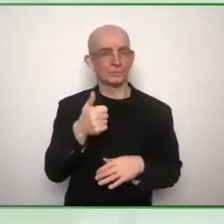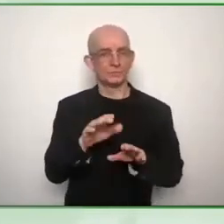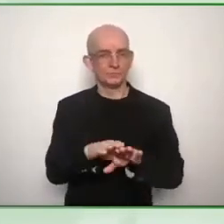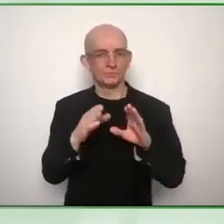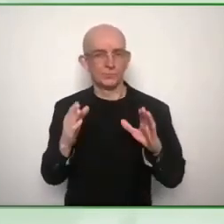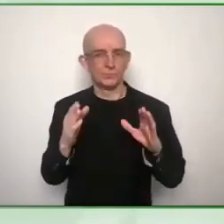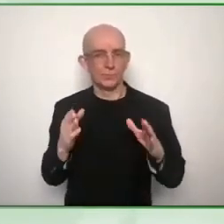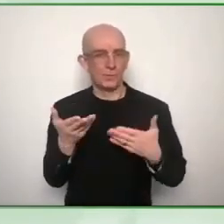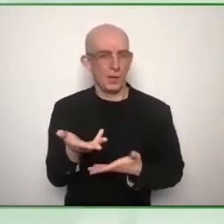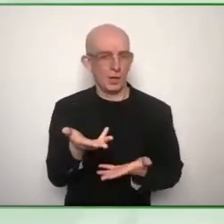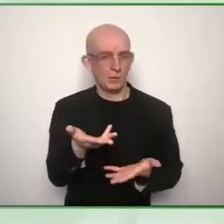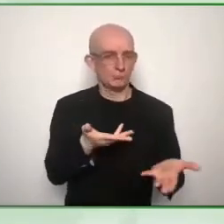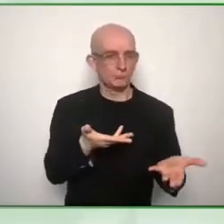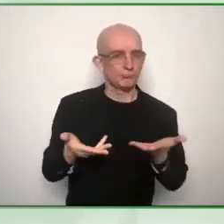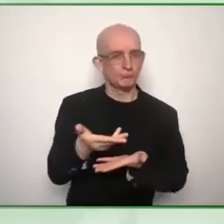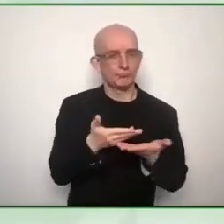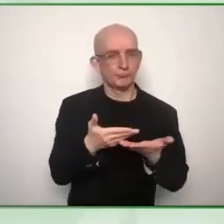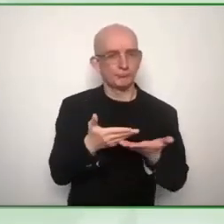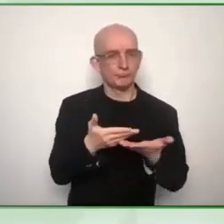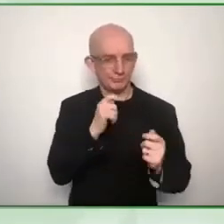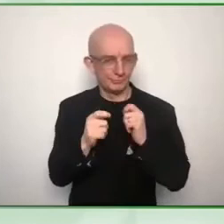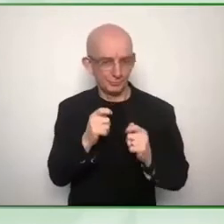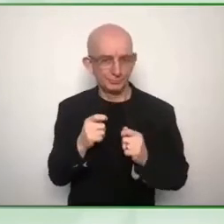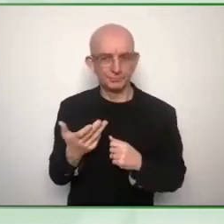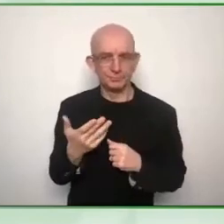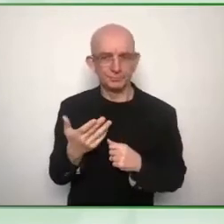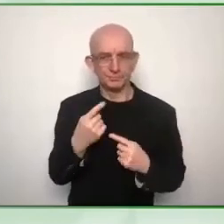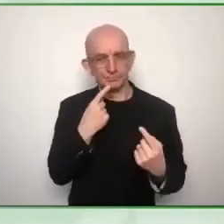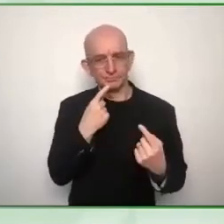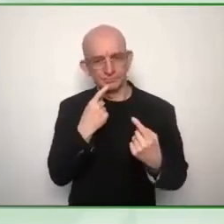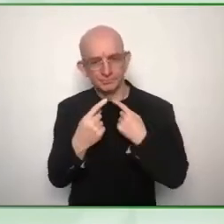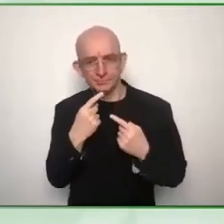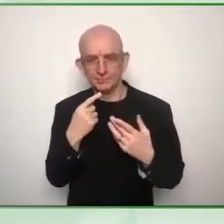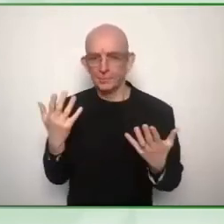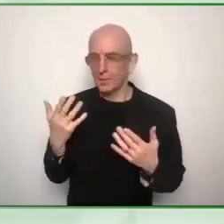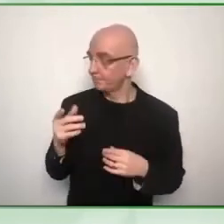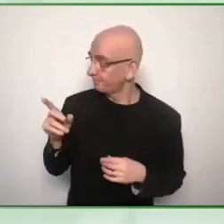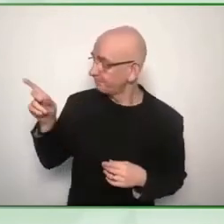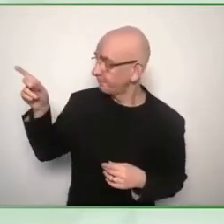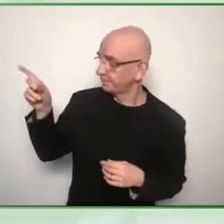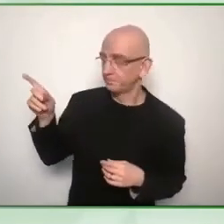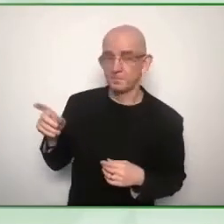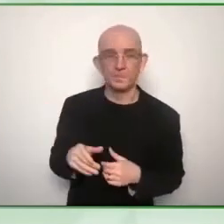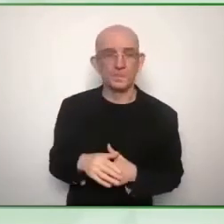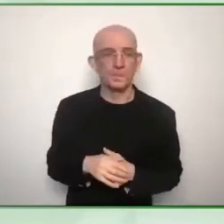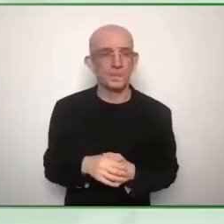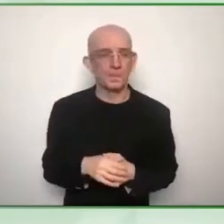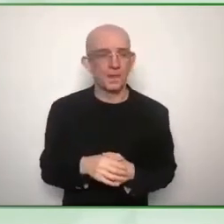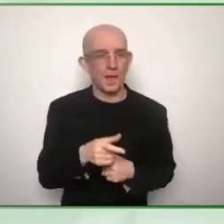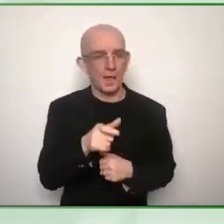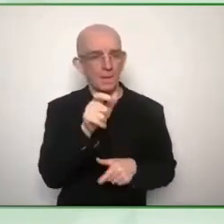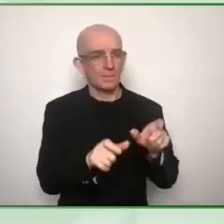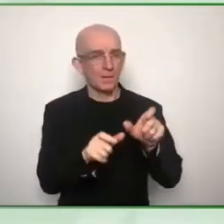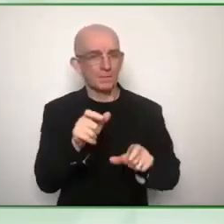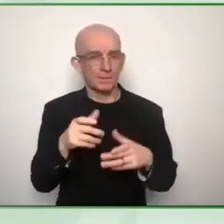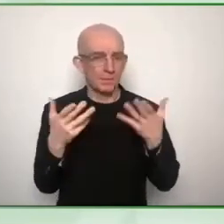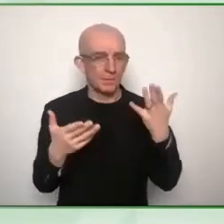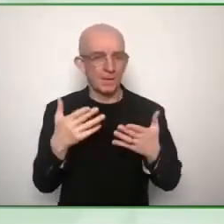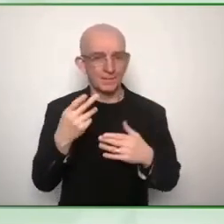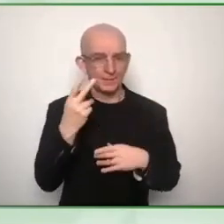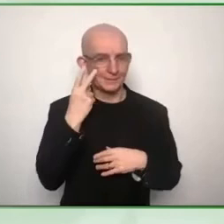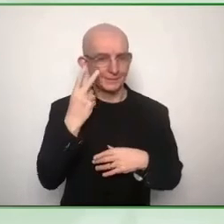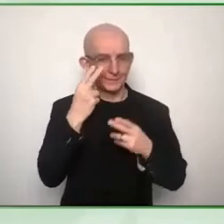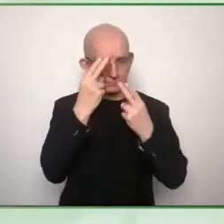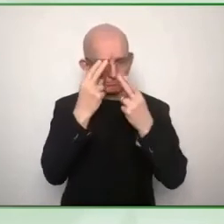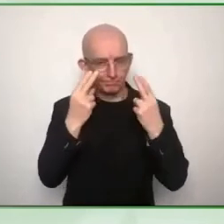um the drawings are probably helpful um so what did we hear we heard from um a policy that was drafted